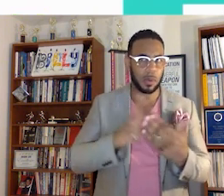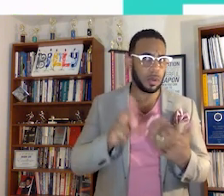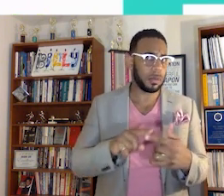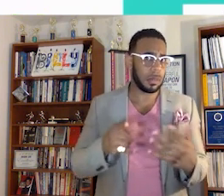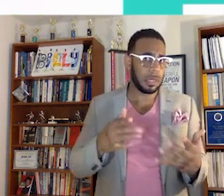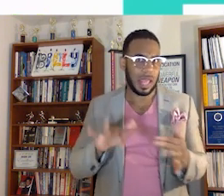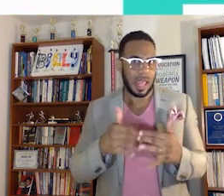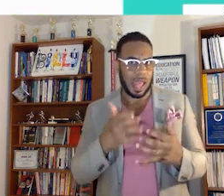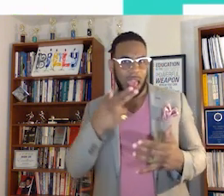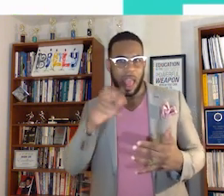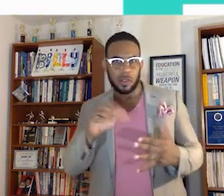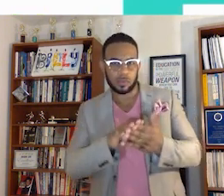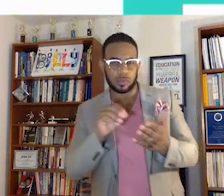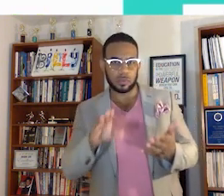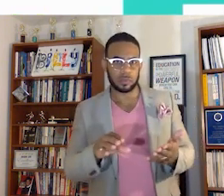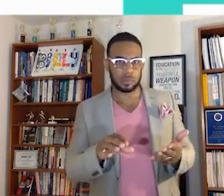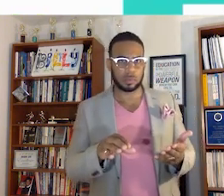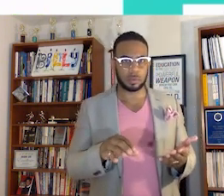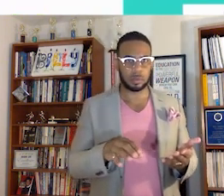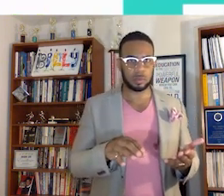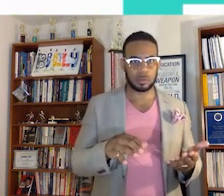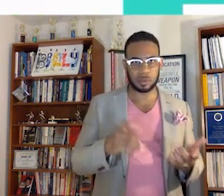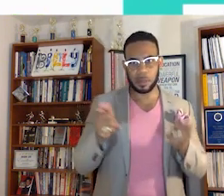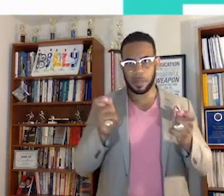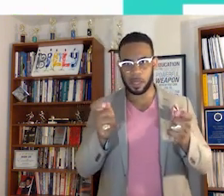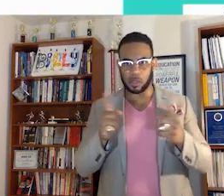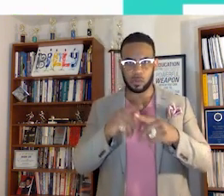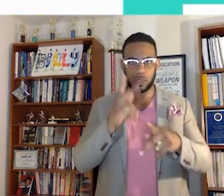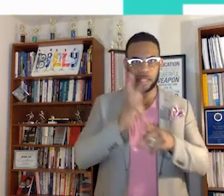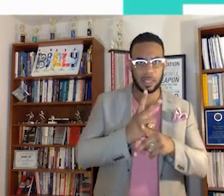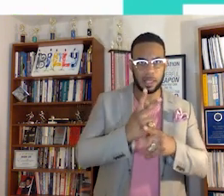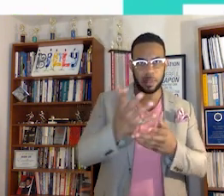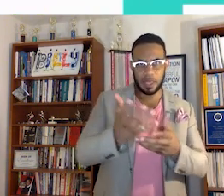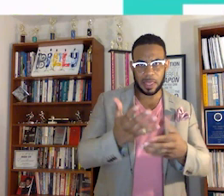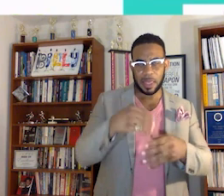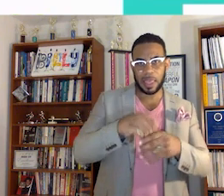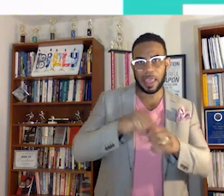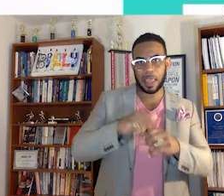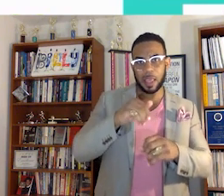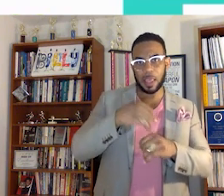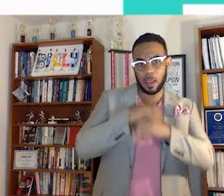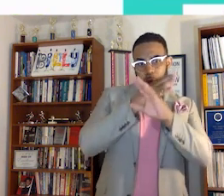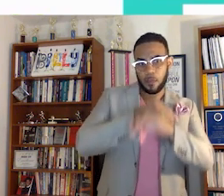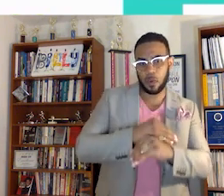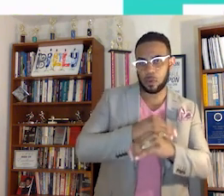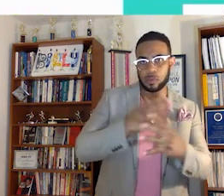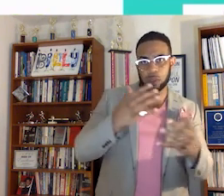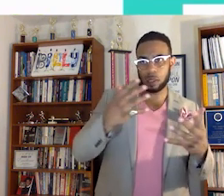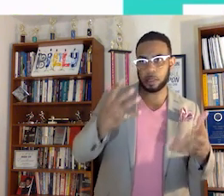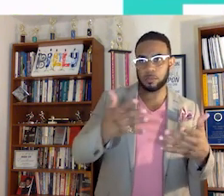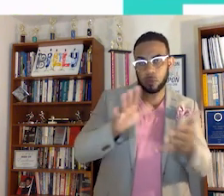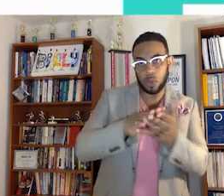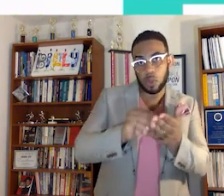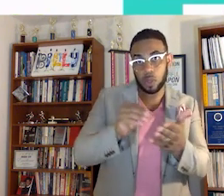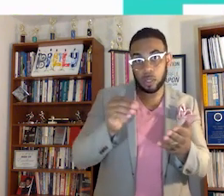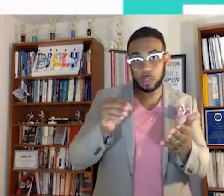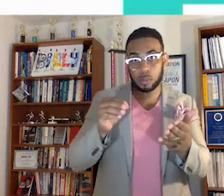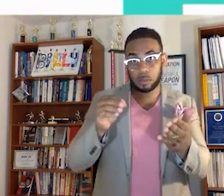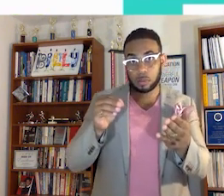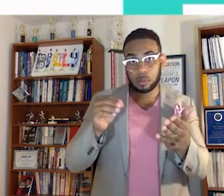But how how does a high school student manage to keep engaged in a virtual learning?